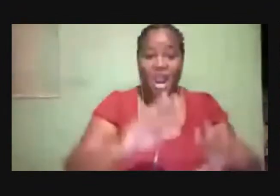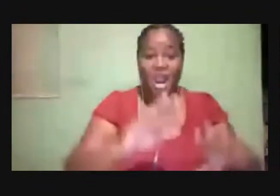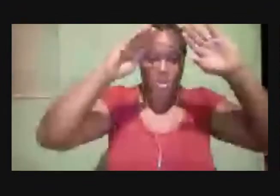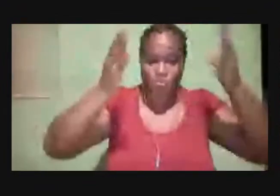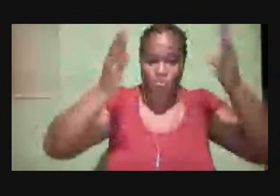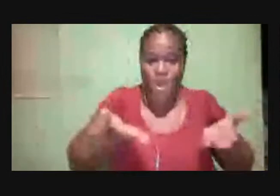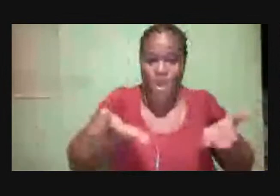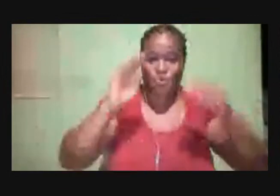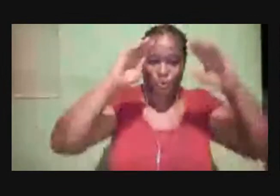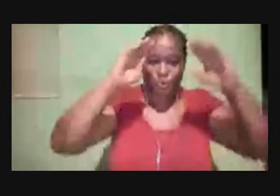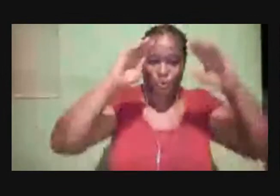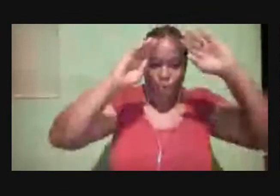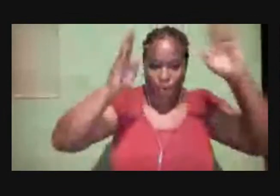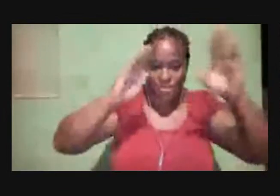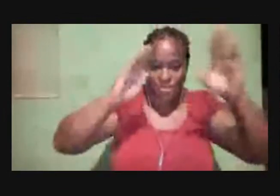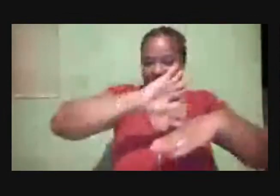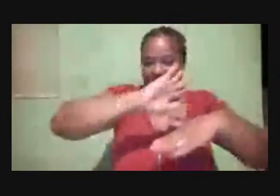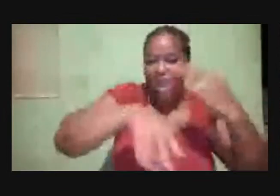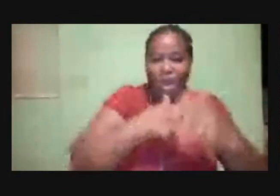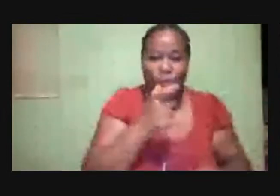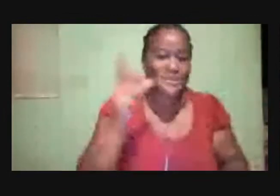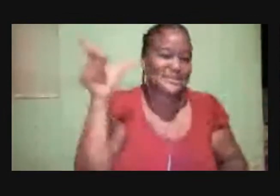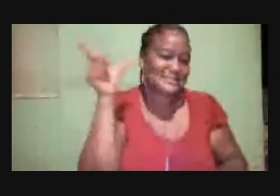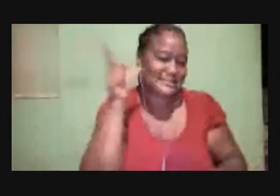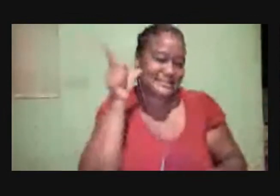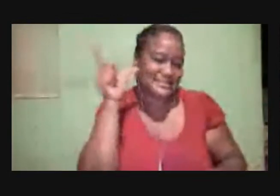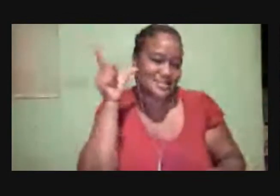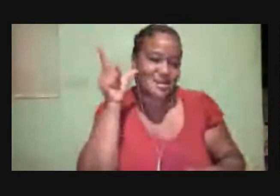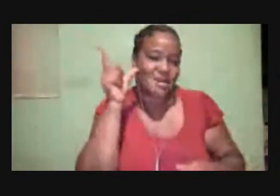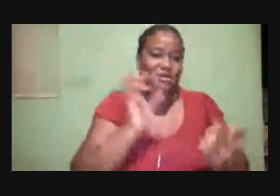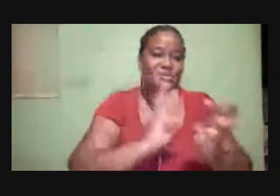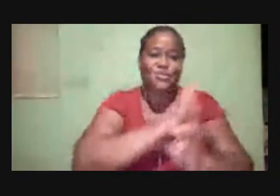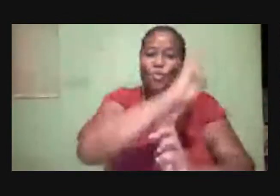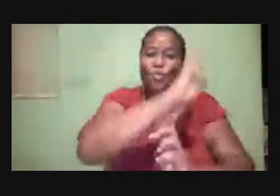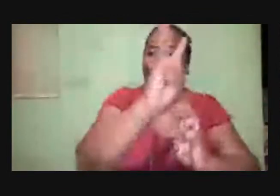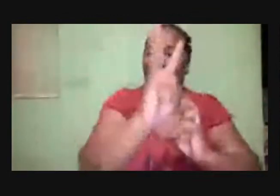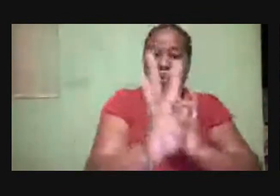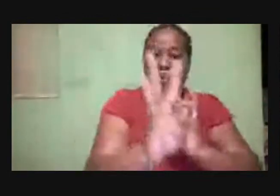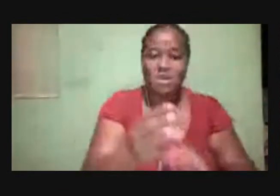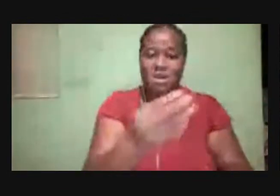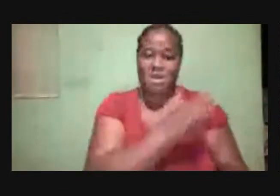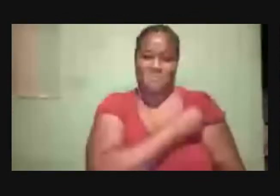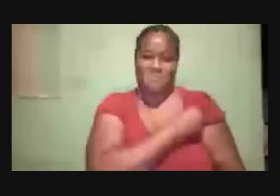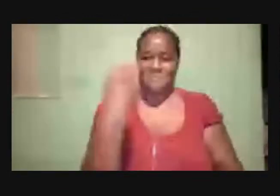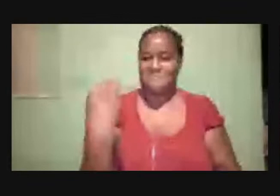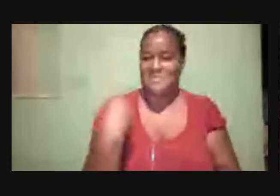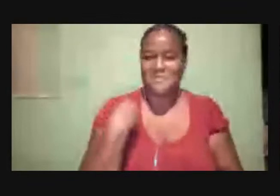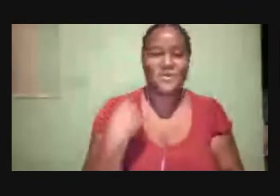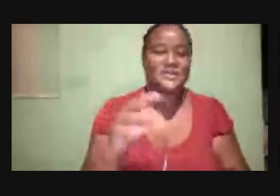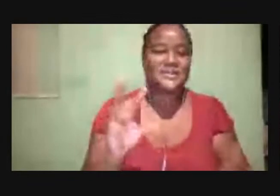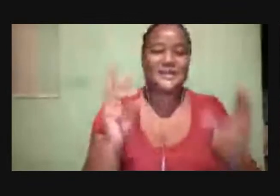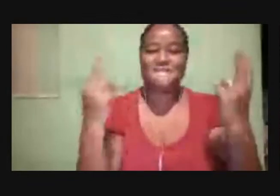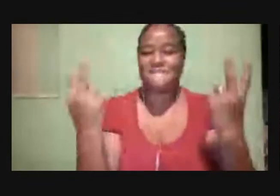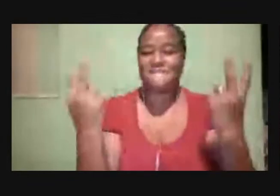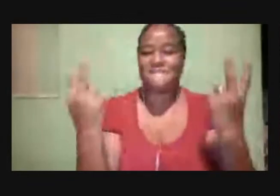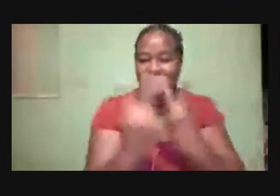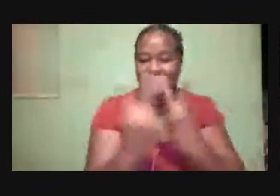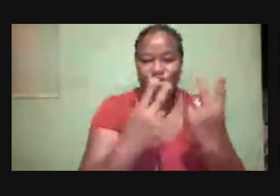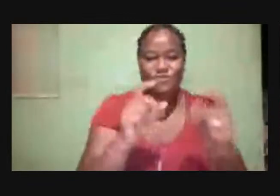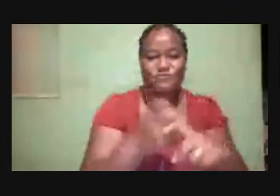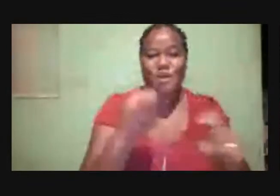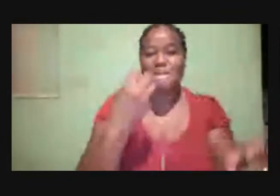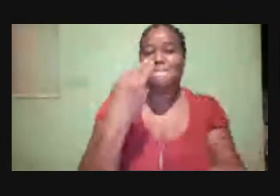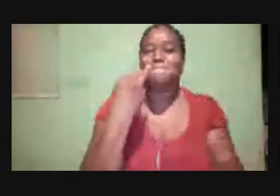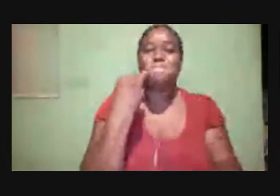listening All across the world The members and visitors From Portmore And also The Atlanta